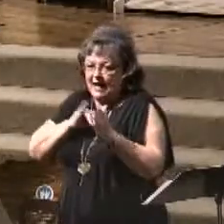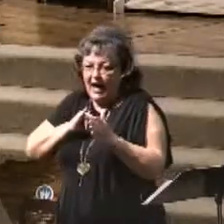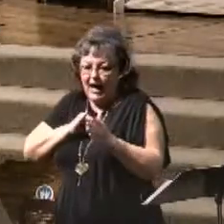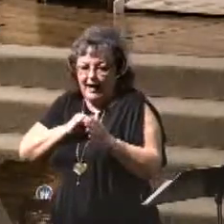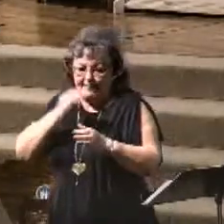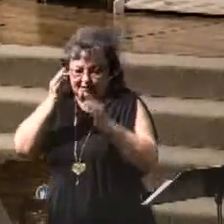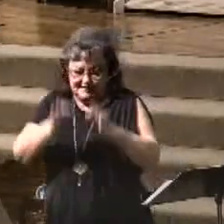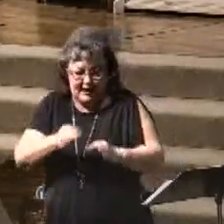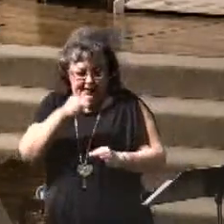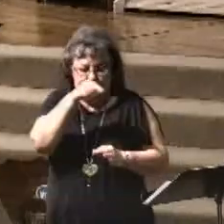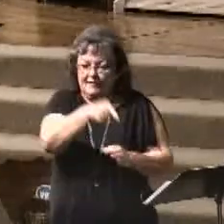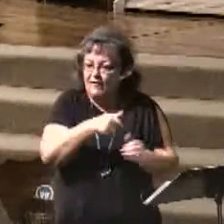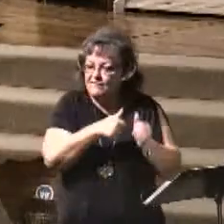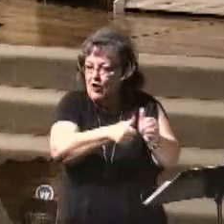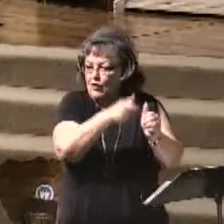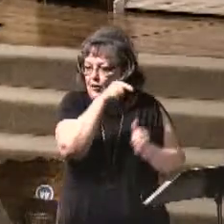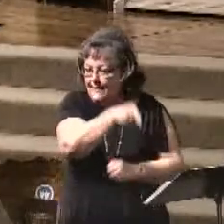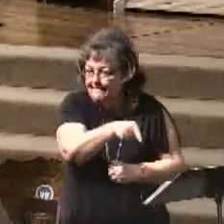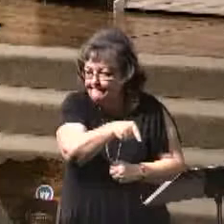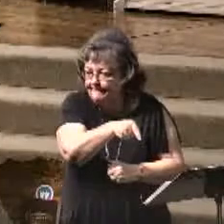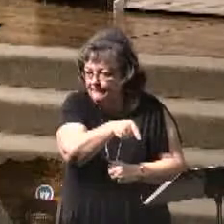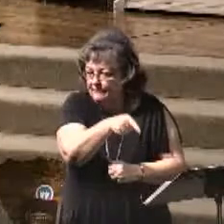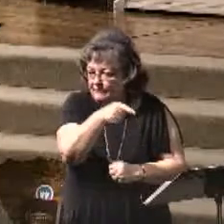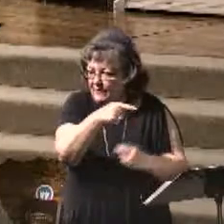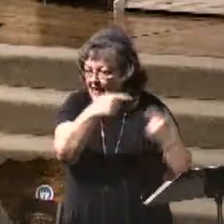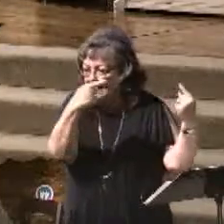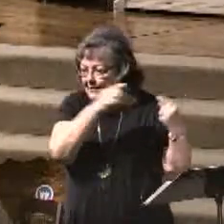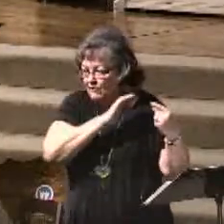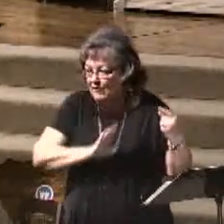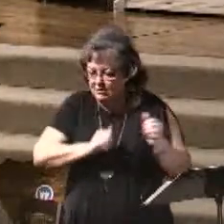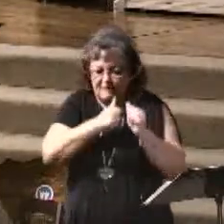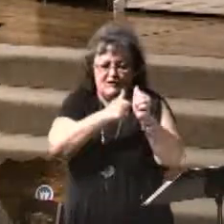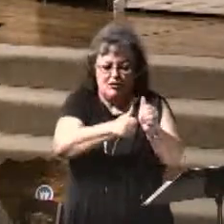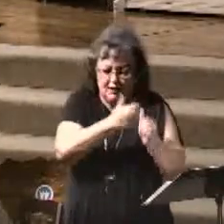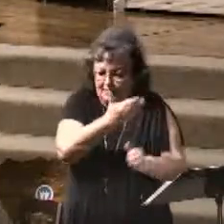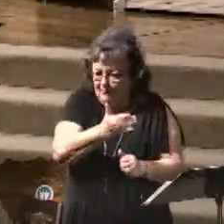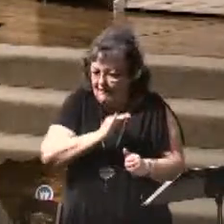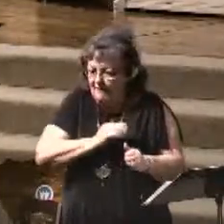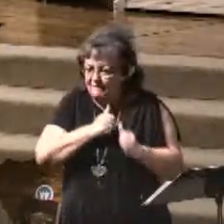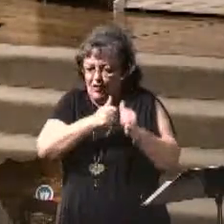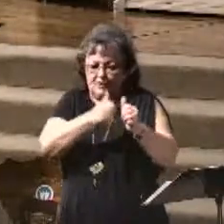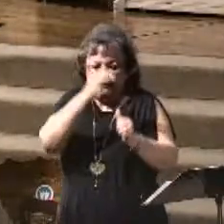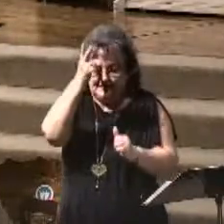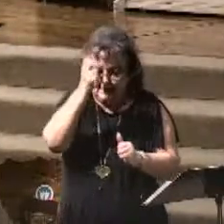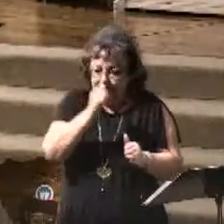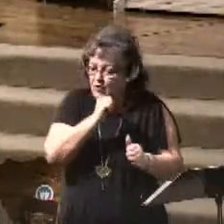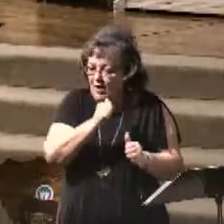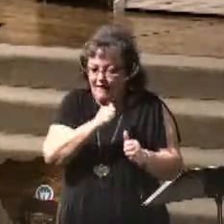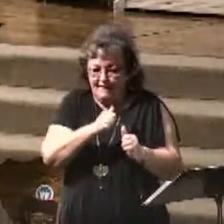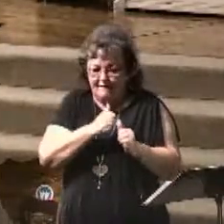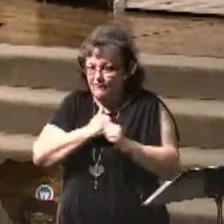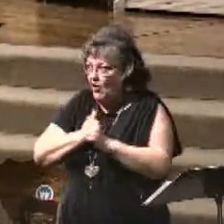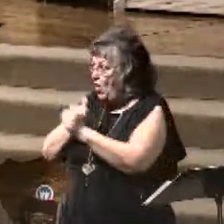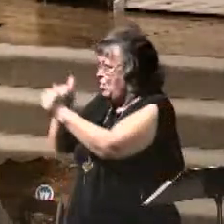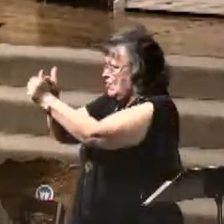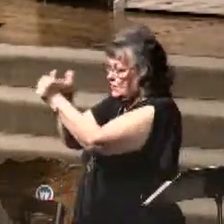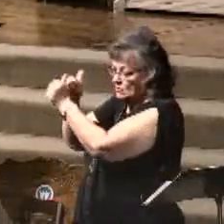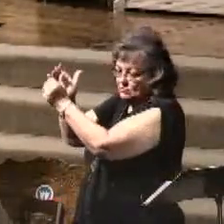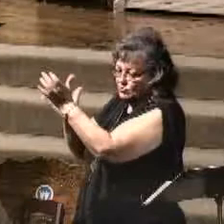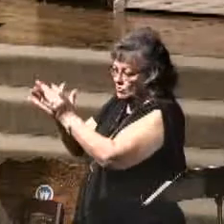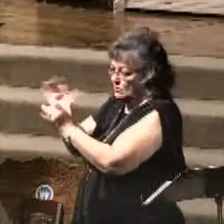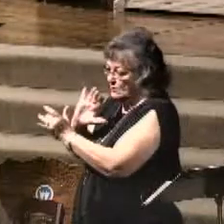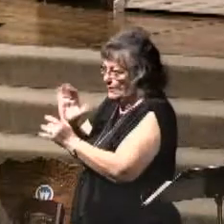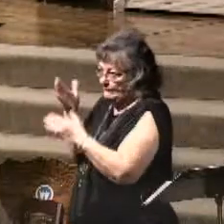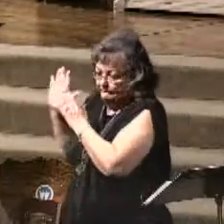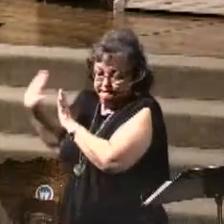decision. I am following the Antichrist. I'm following Satan. I'm not following God. I'm not following Jesus. I've turned my